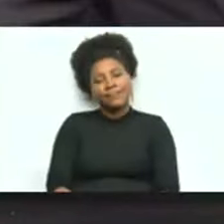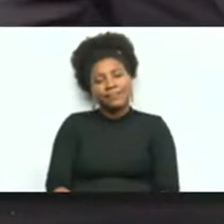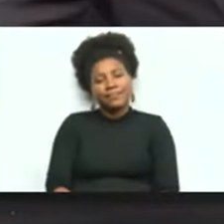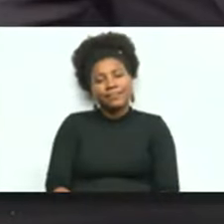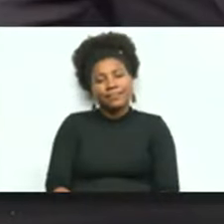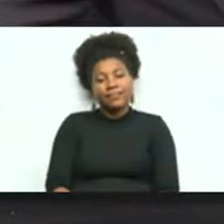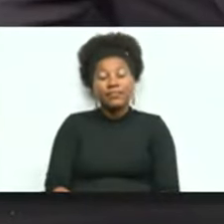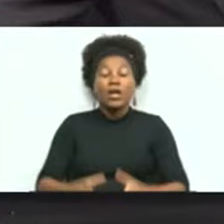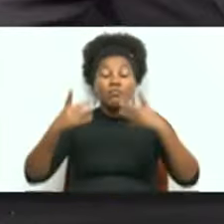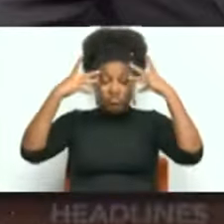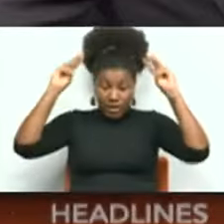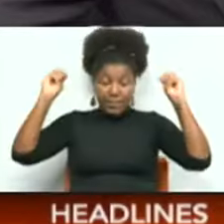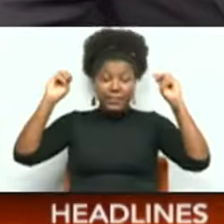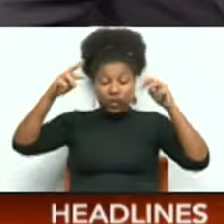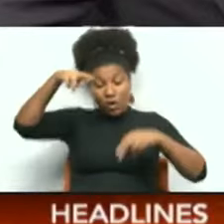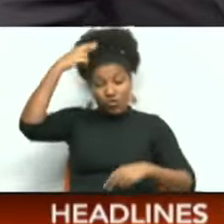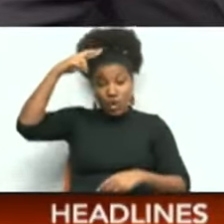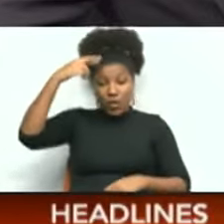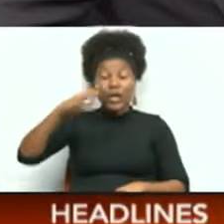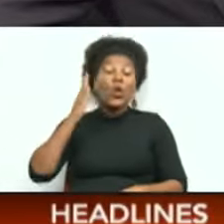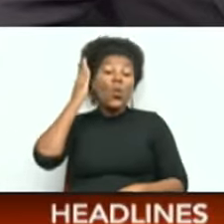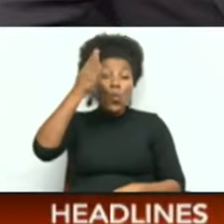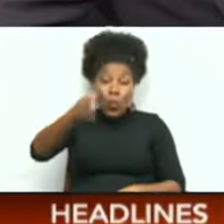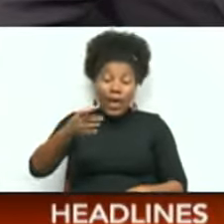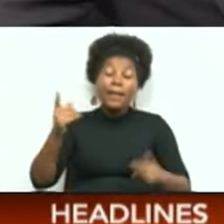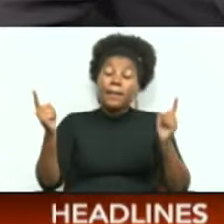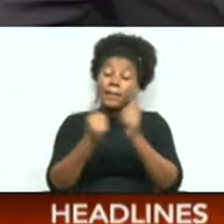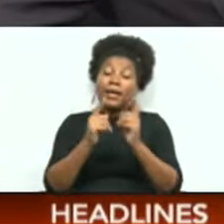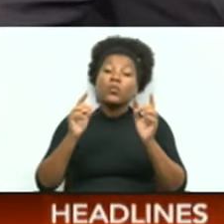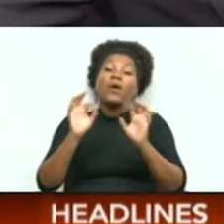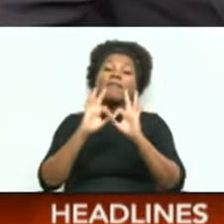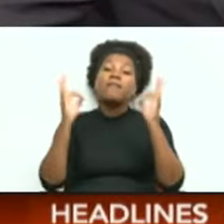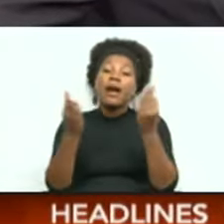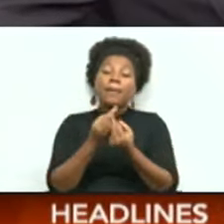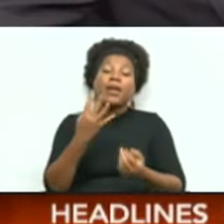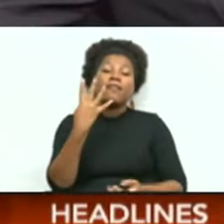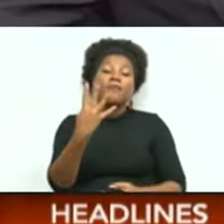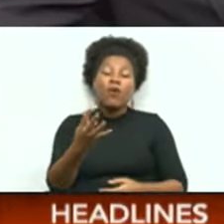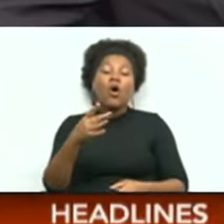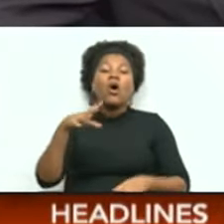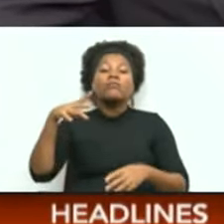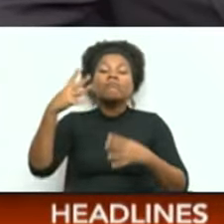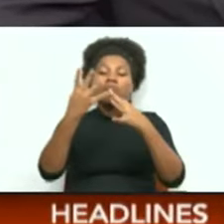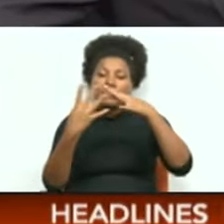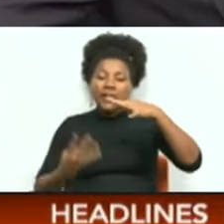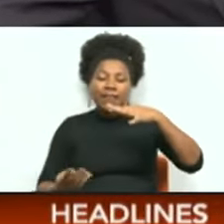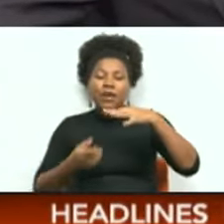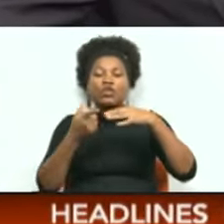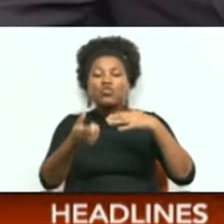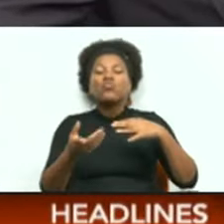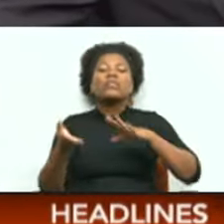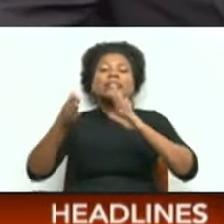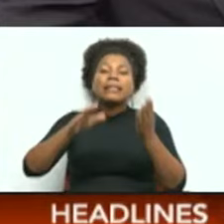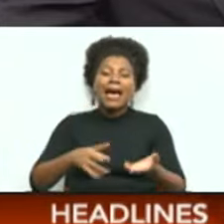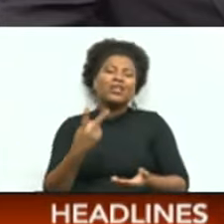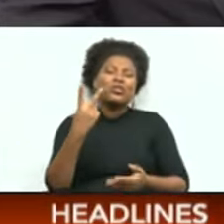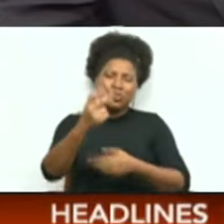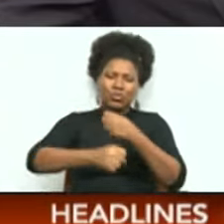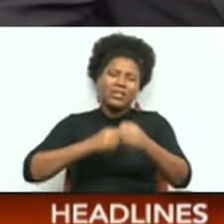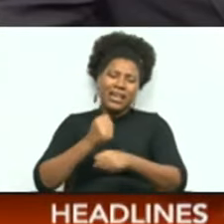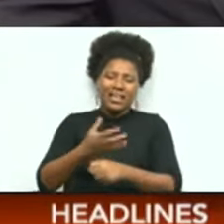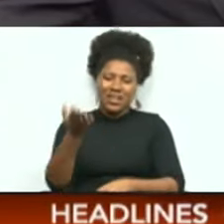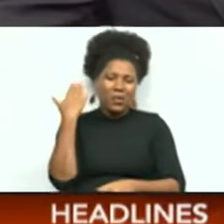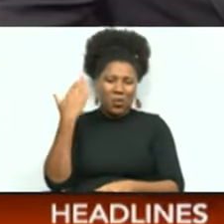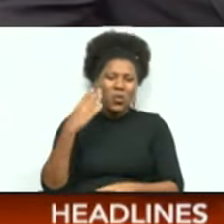Prime Minister Dr. Keith Rowley will finally meet with the relatives of the four divers who died in the Paria tragedy two years ago. Last Thursday,